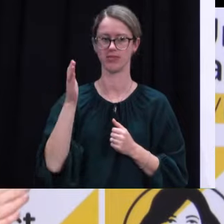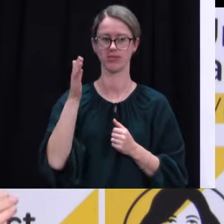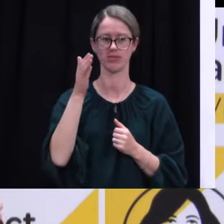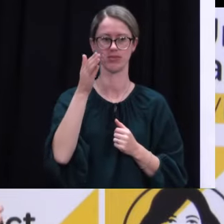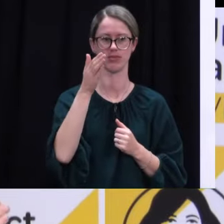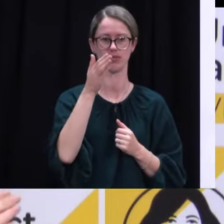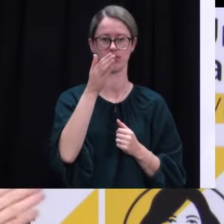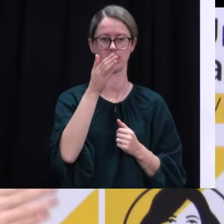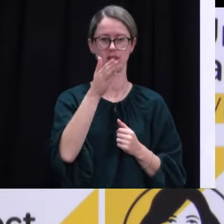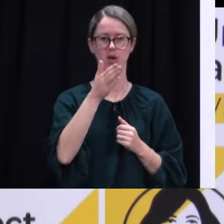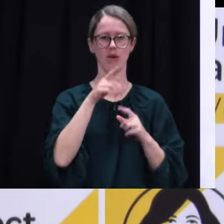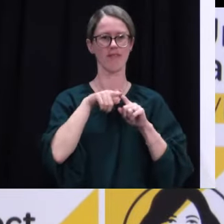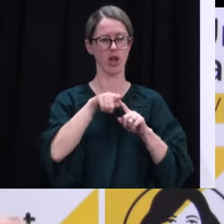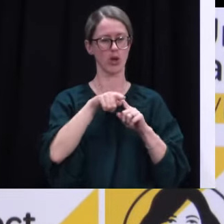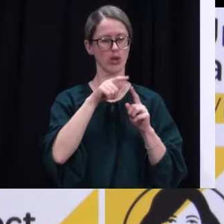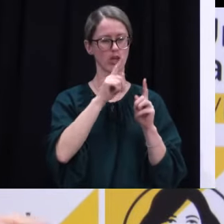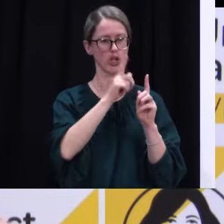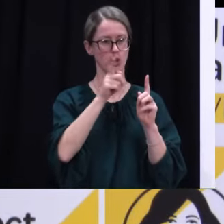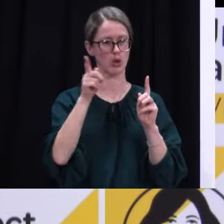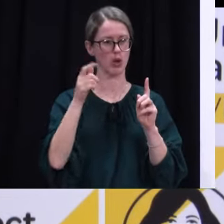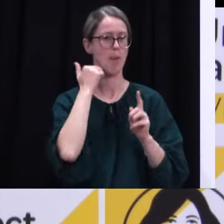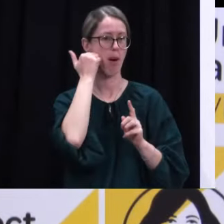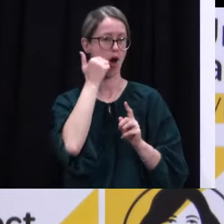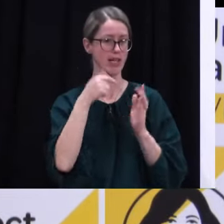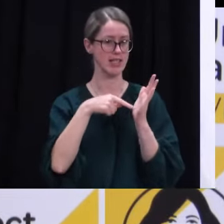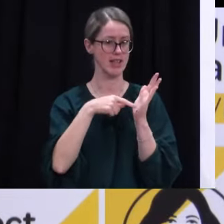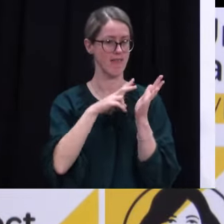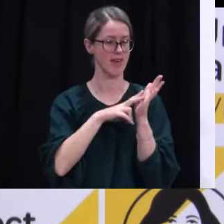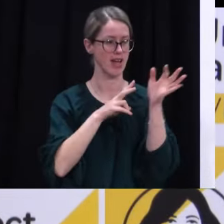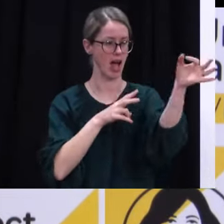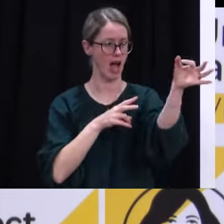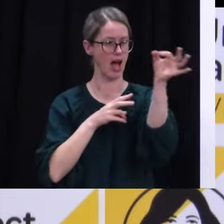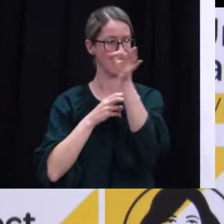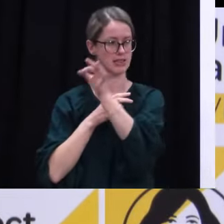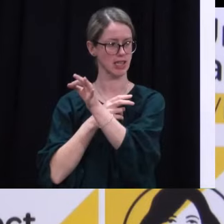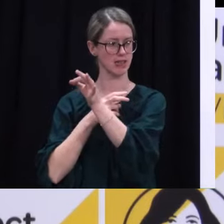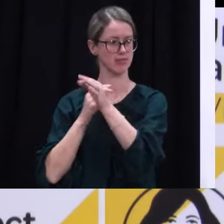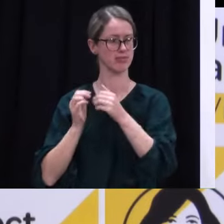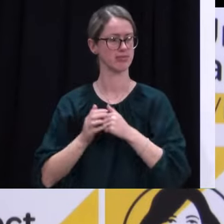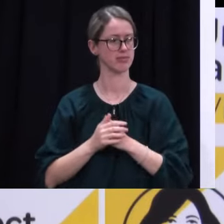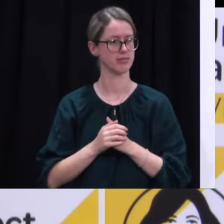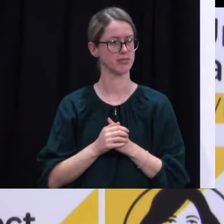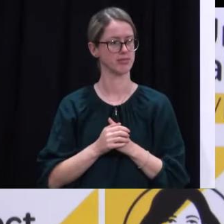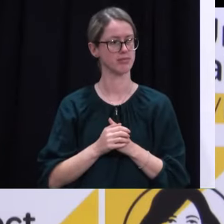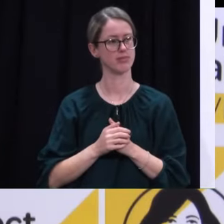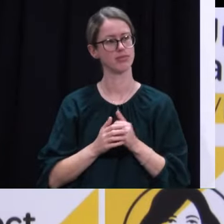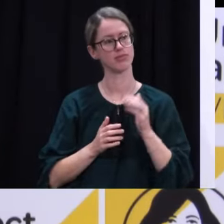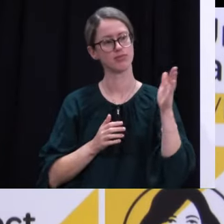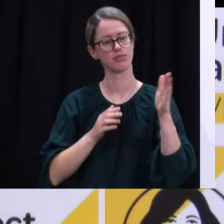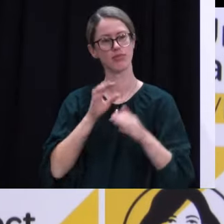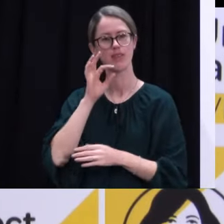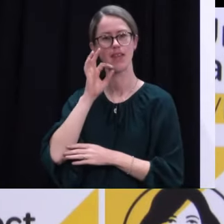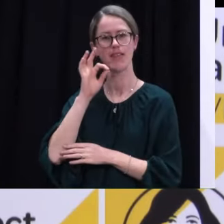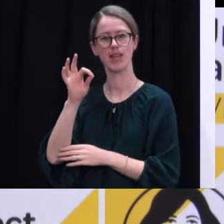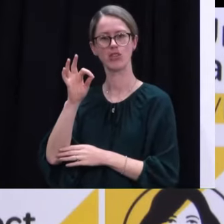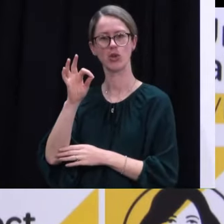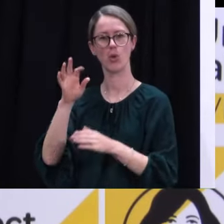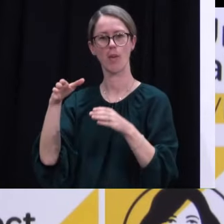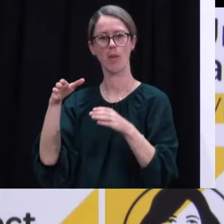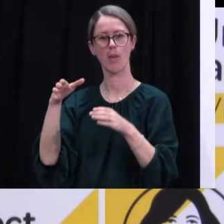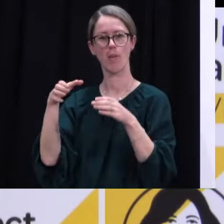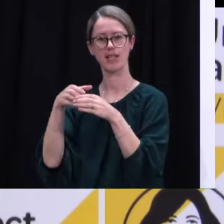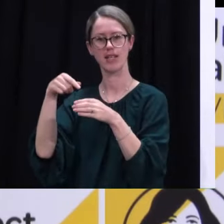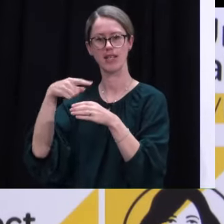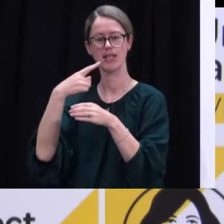to just take an orderly cue, if I can, with Māori TV. I'll come to clear. I'm sure you wouldn't mind that. Thank you, Minister. The National Party are calling for the release